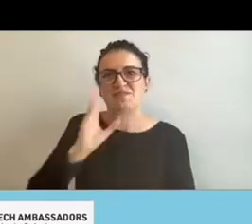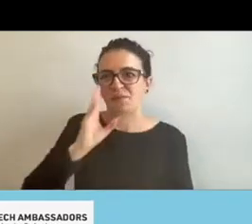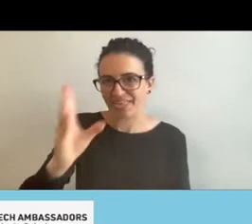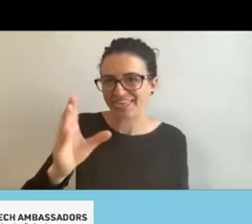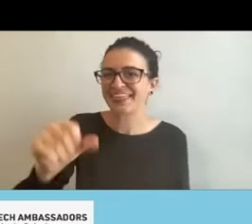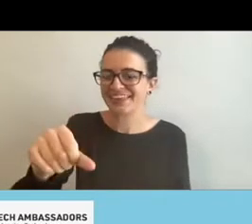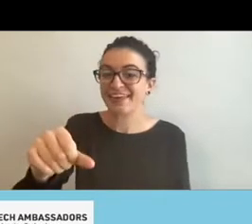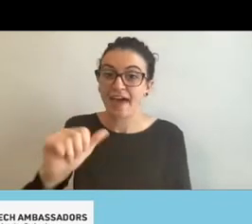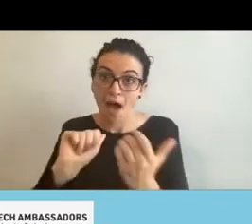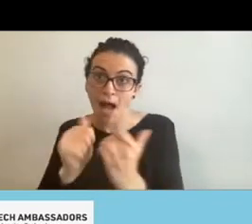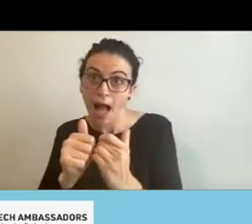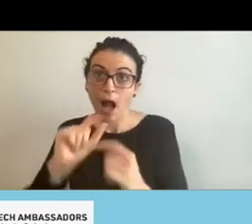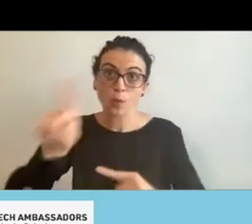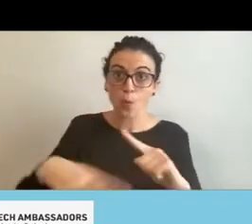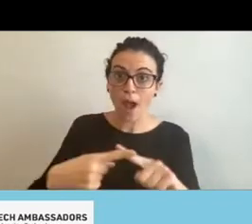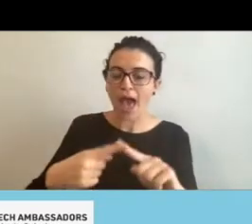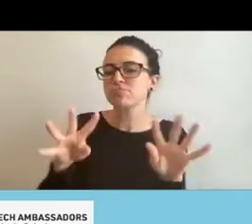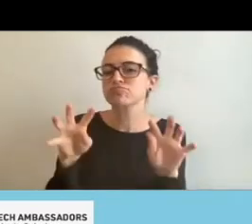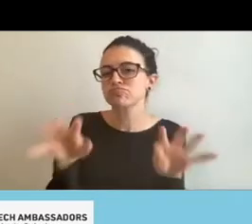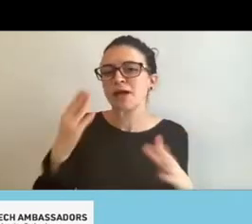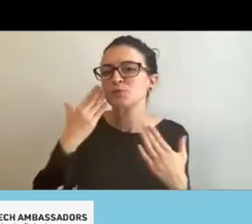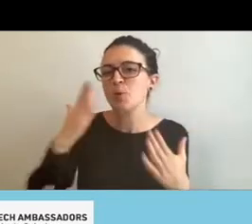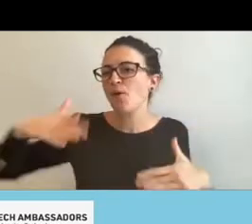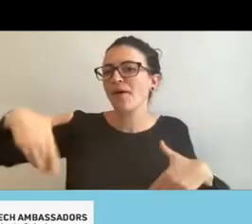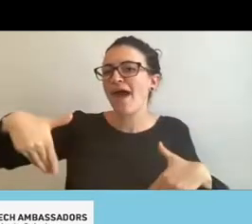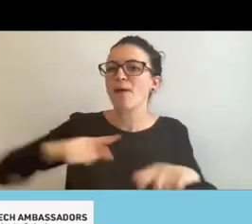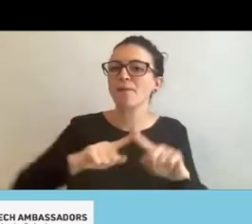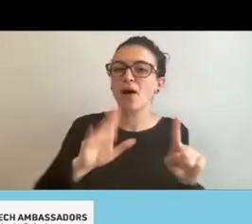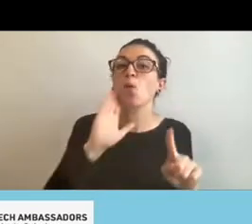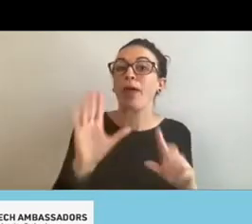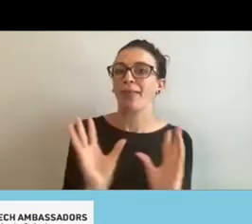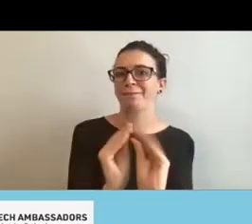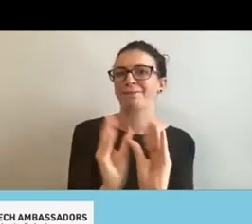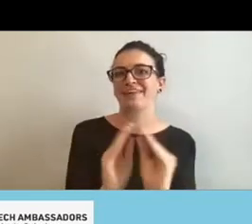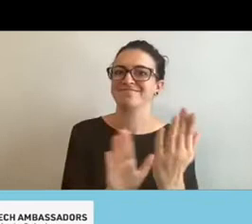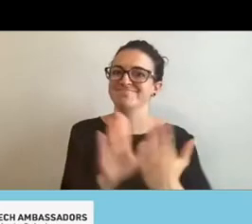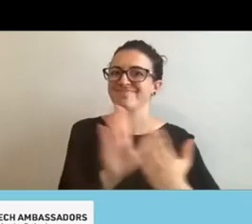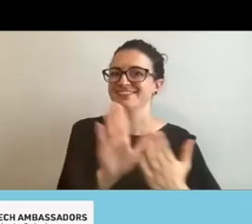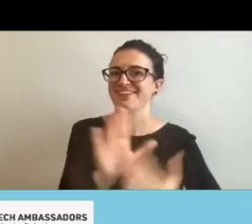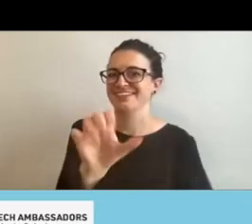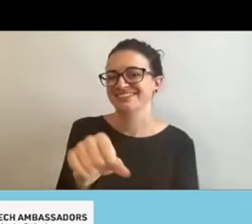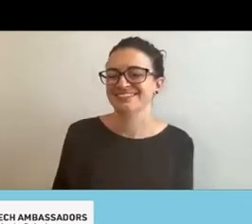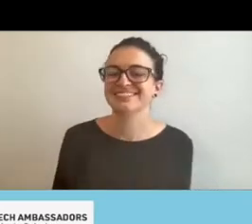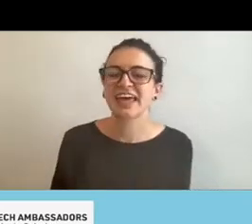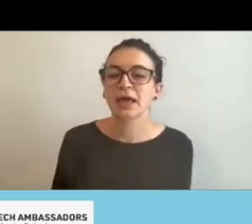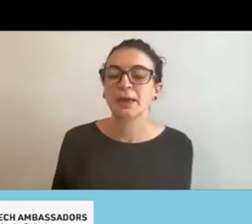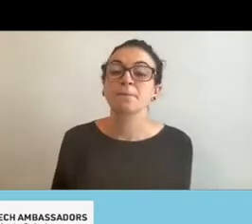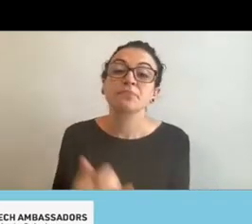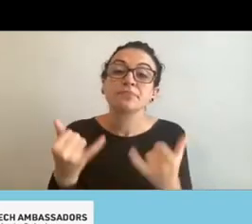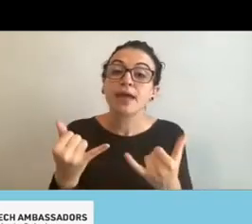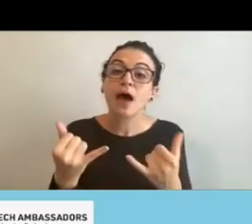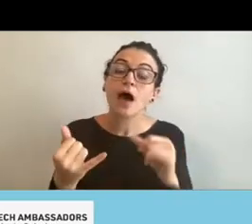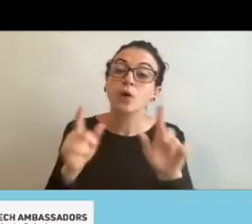but, uh, we're going to make that happen for sure. Okay. I have, uh, a couple of, uh, feedback questions